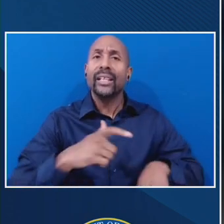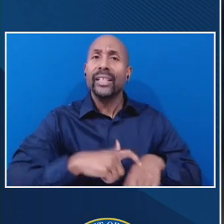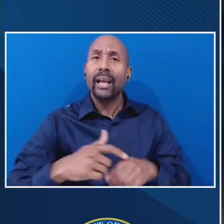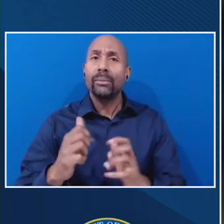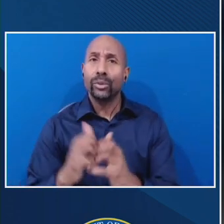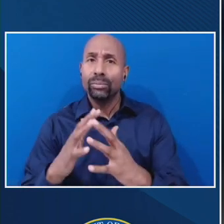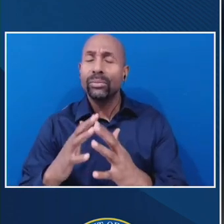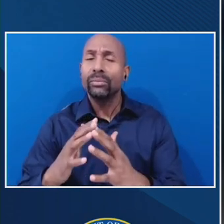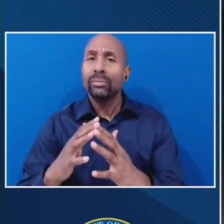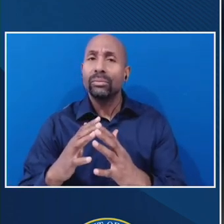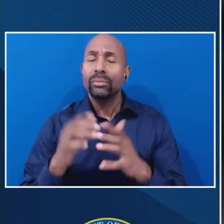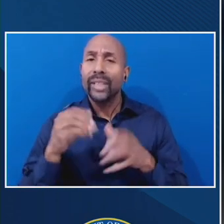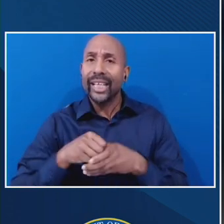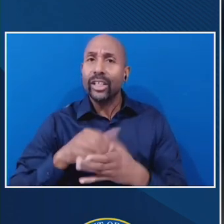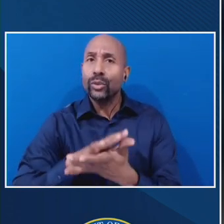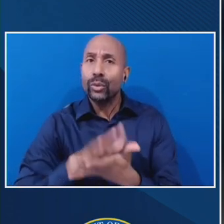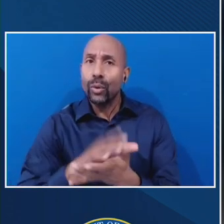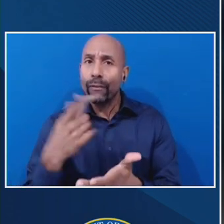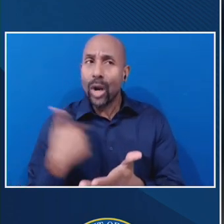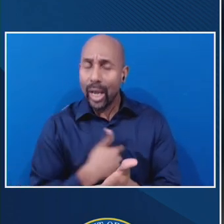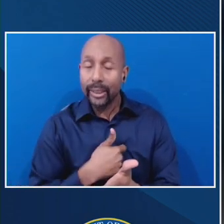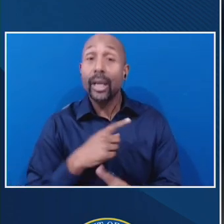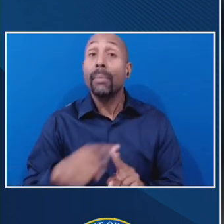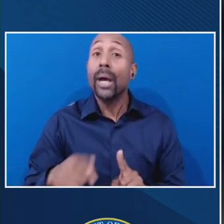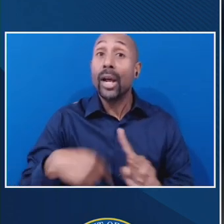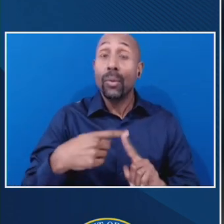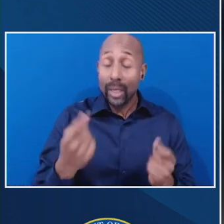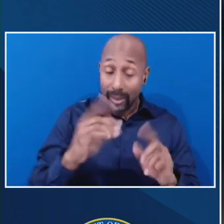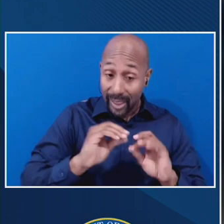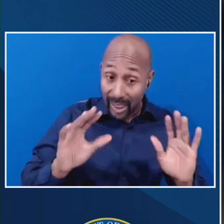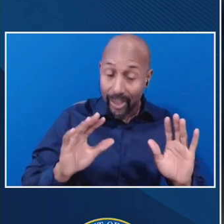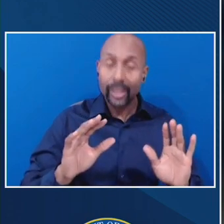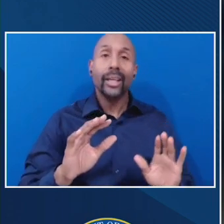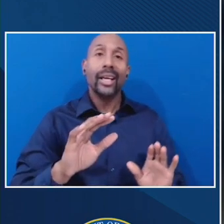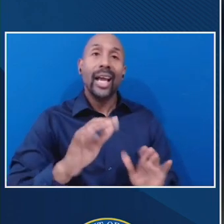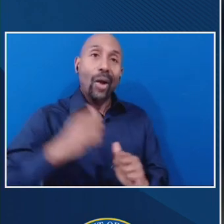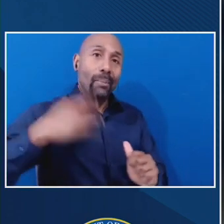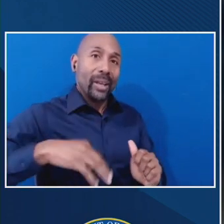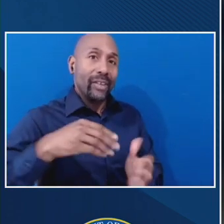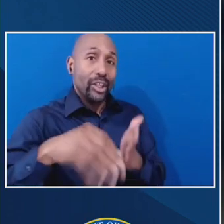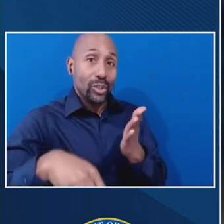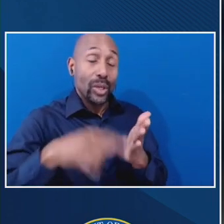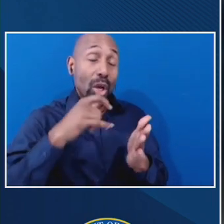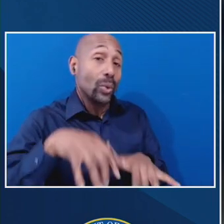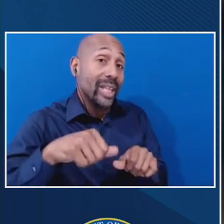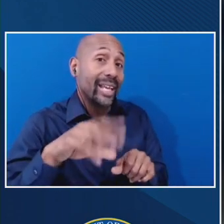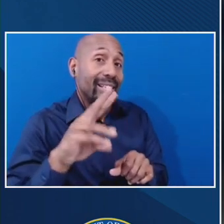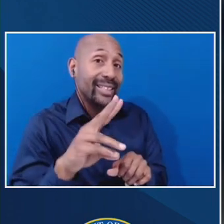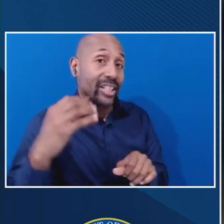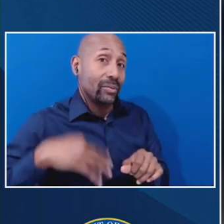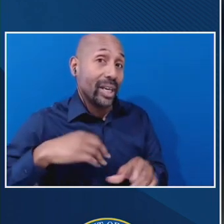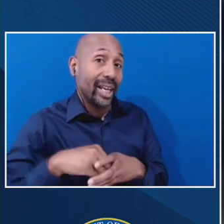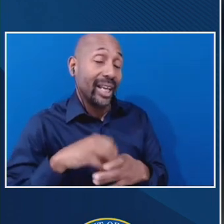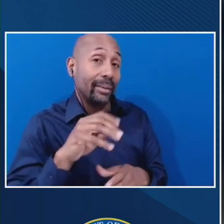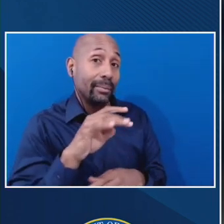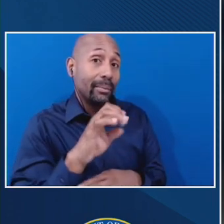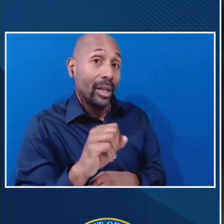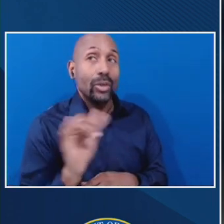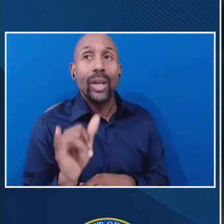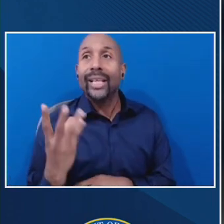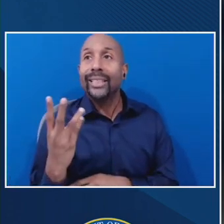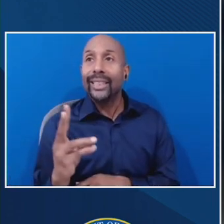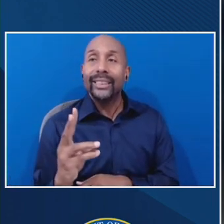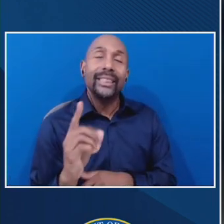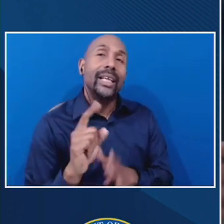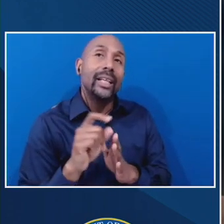what this does is for that student that's taking those six credits in modules, let's say a 16-week semester, eight weeks, they're